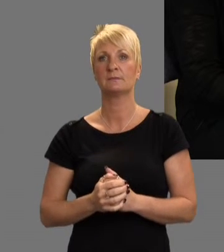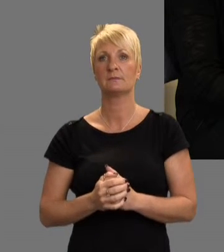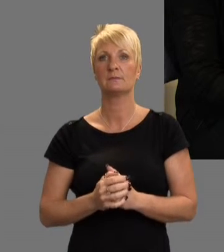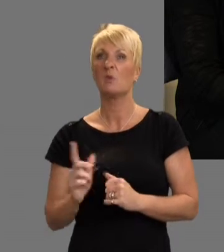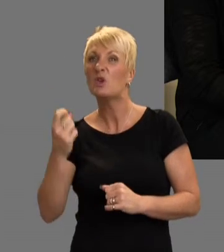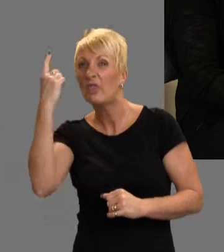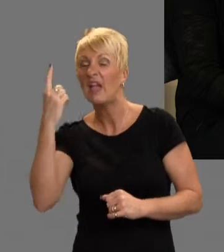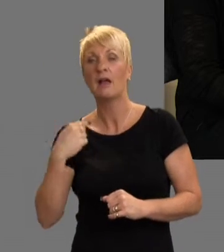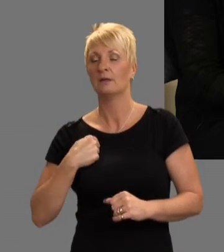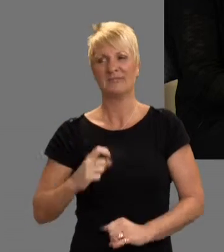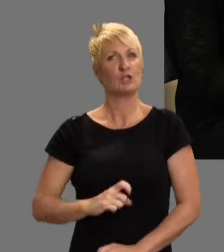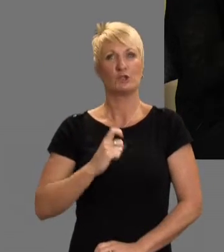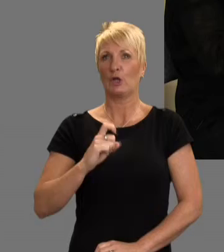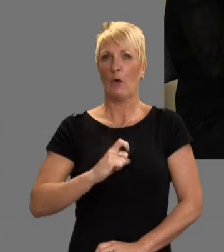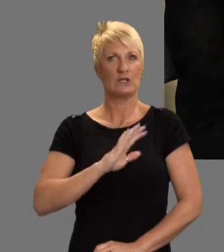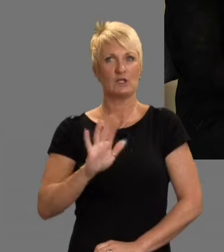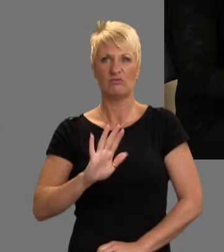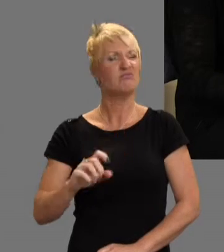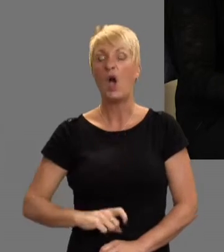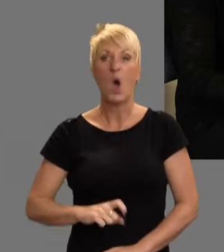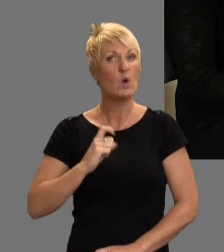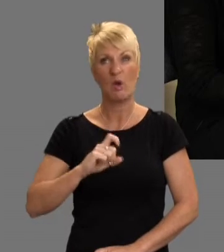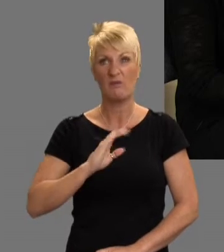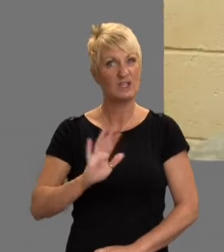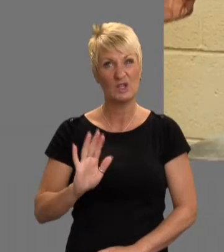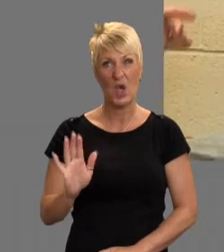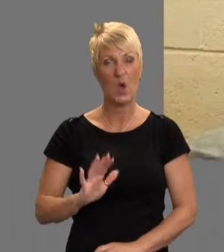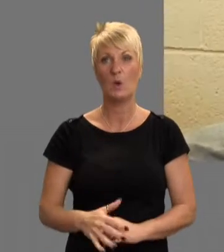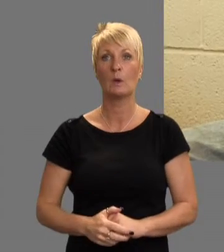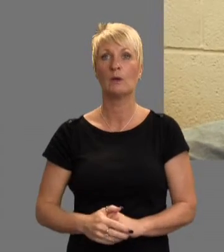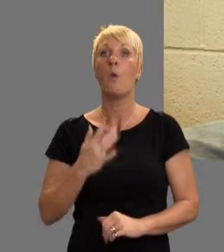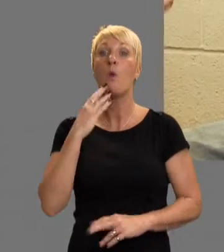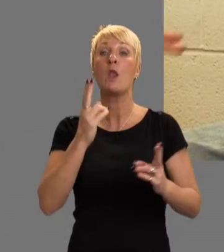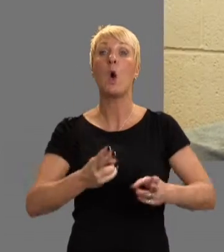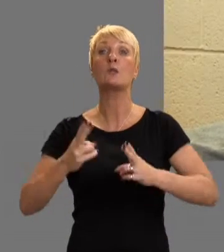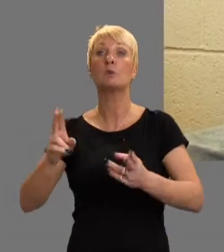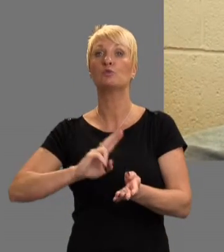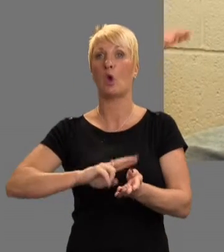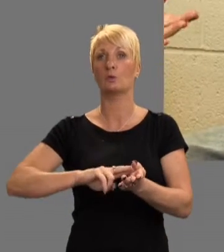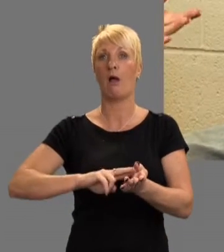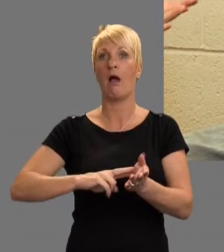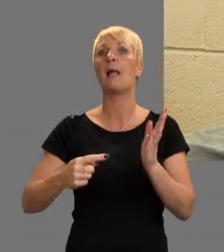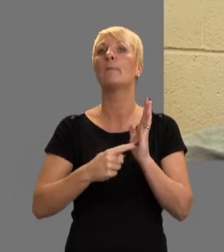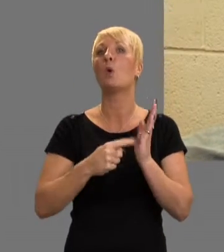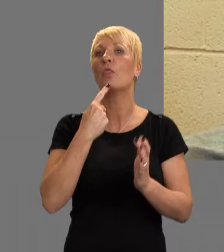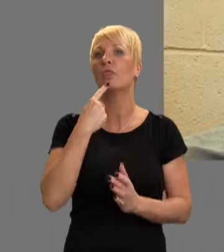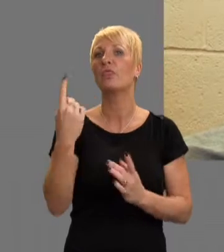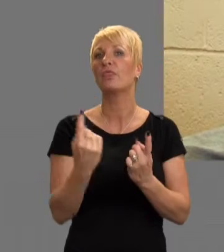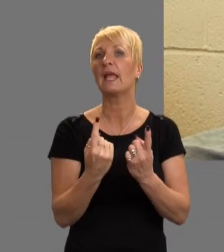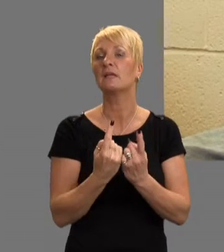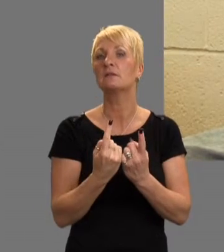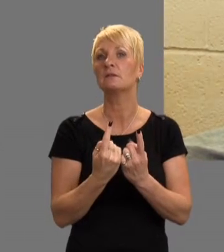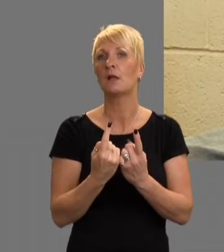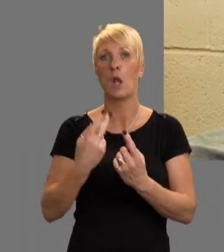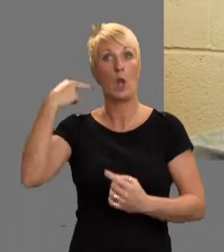What do you think? wouldn't have had the confidence. No, I wouldn't. No. Like when I'm in hospital and the doctor's telling me important things, I've